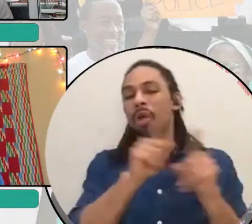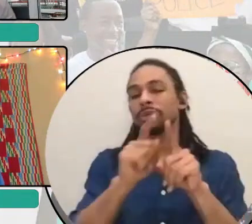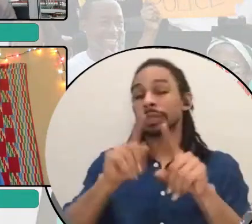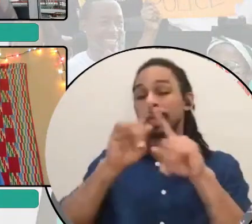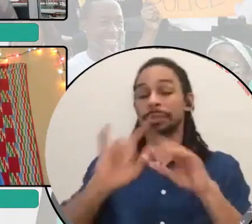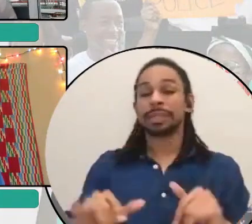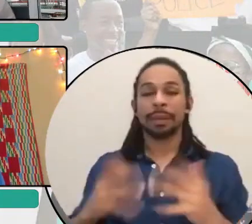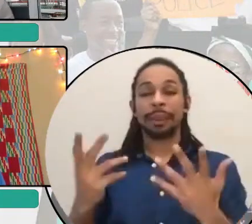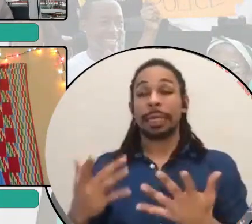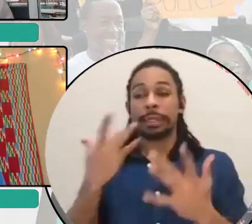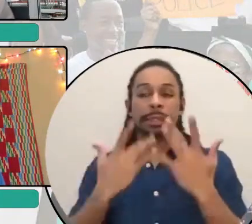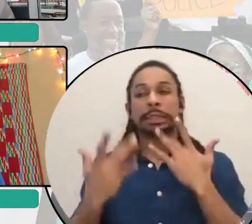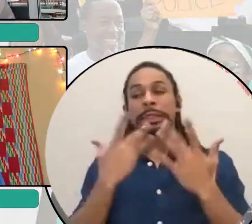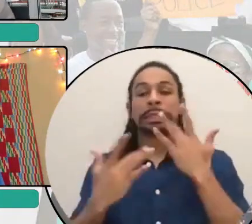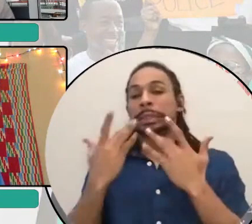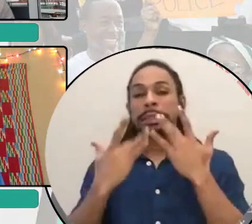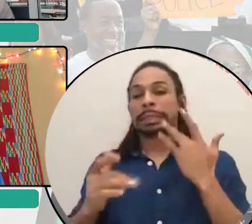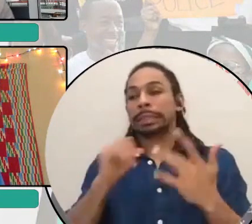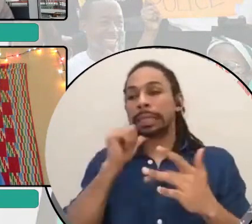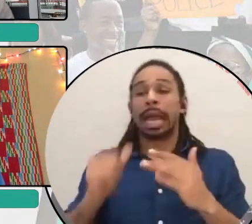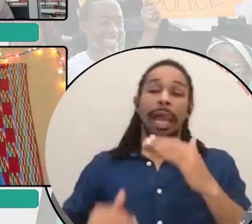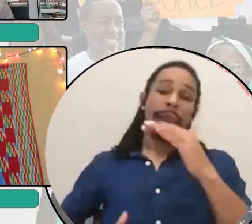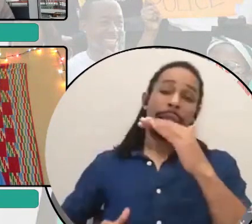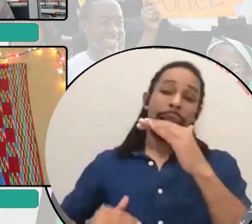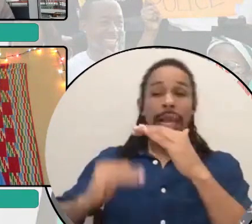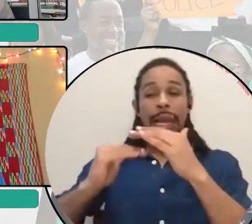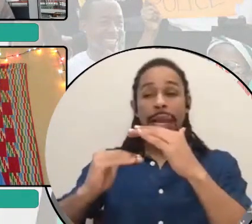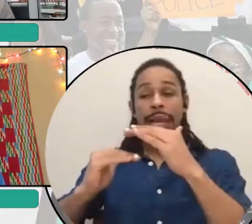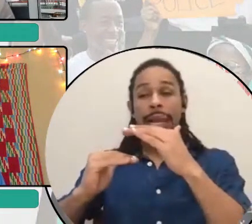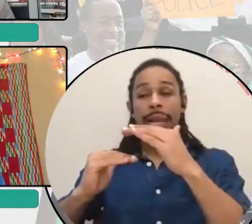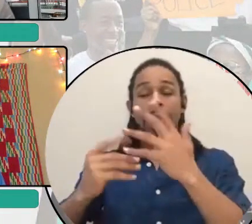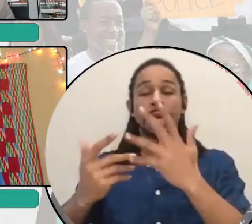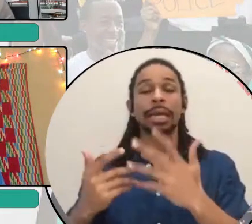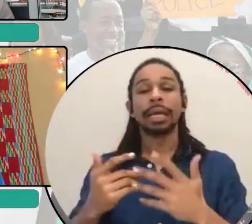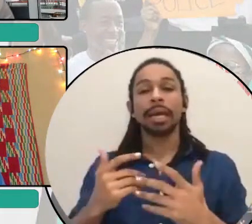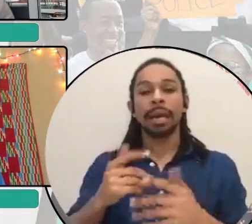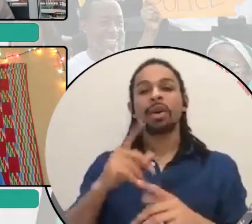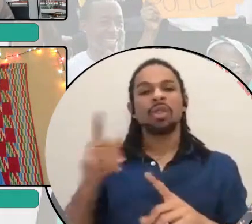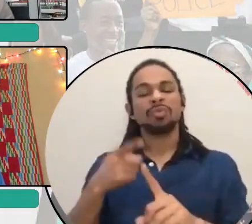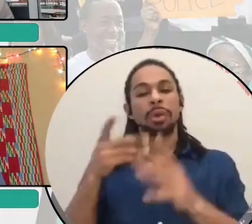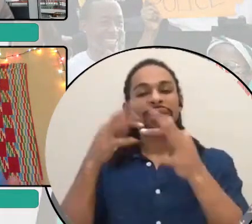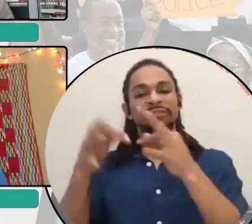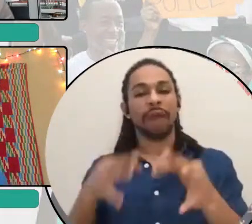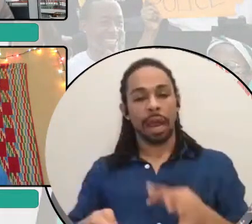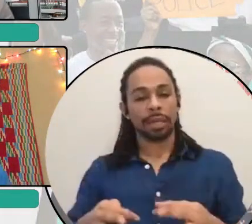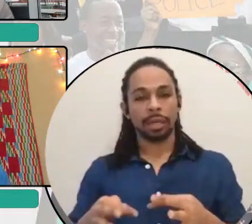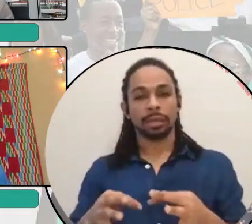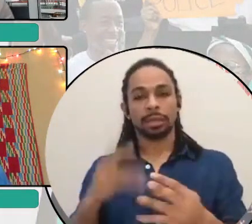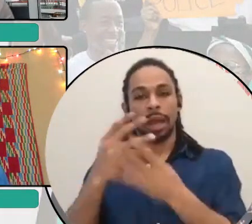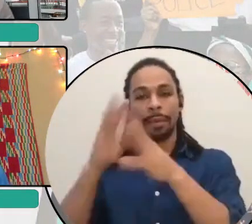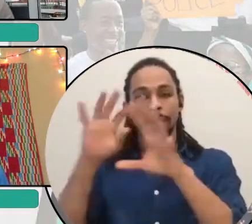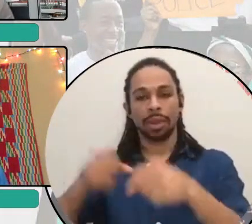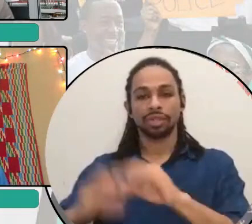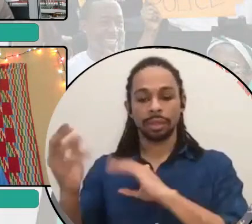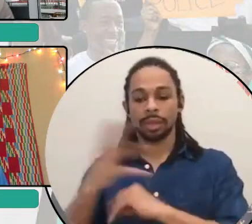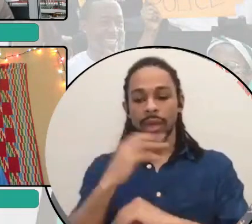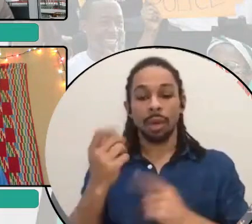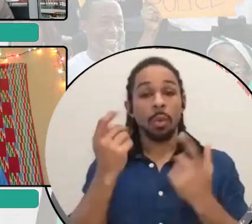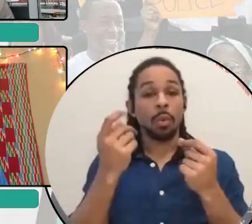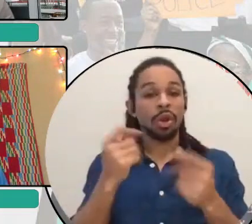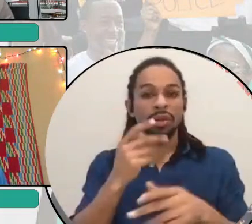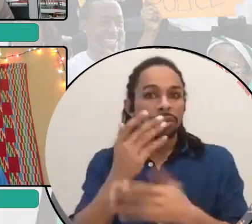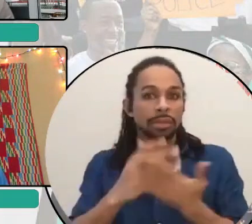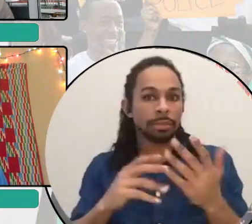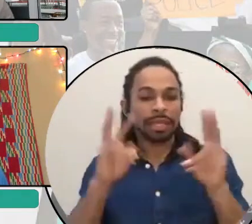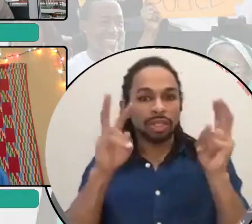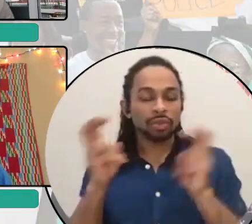defining the main issues around abolition? And, um, and what are the issues that abolition raises